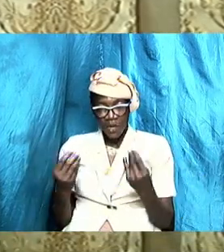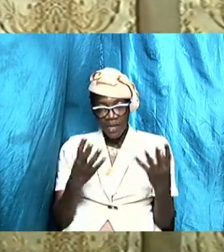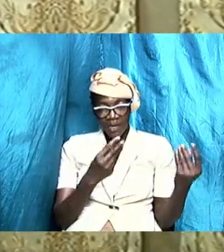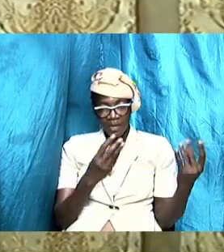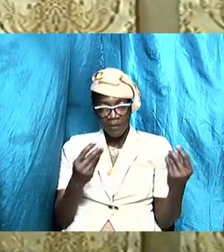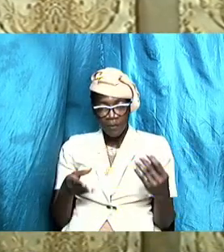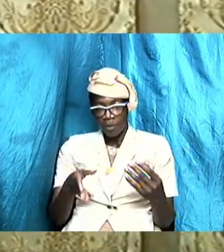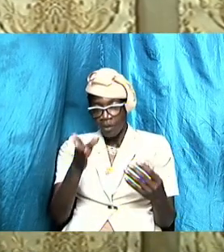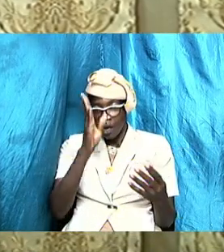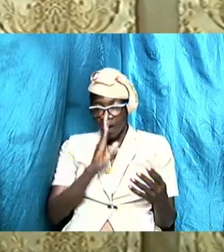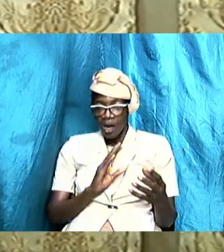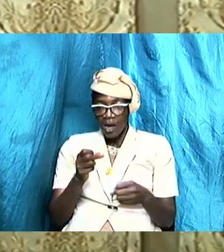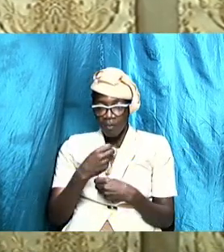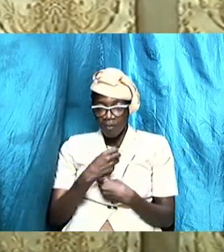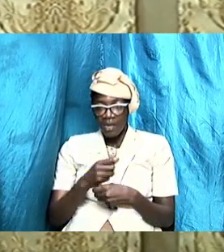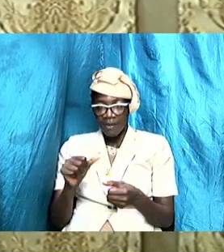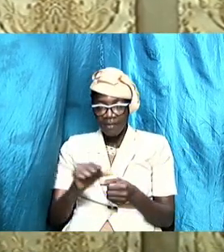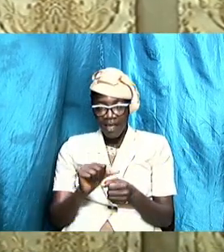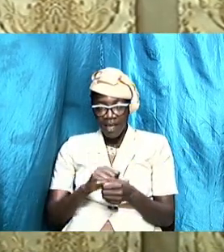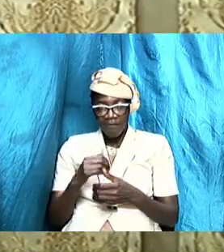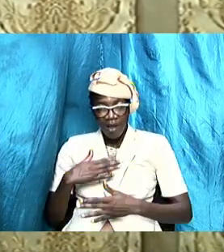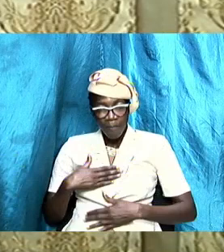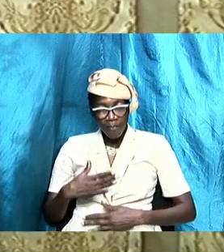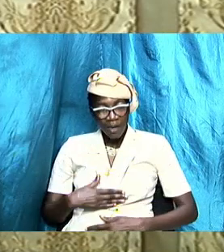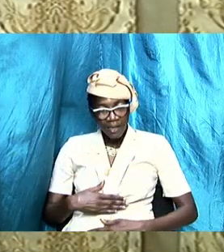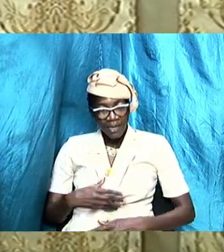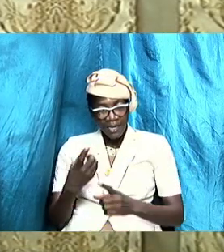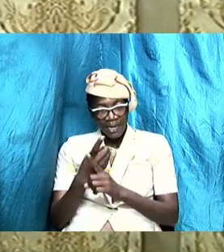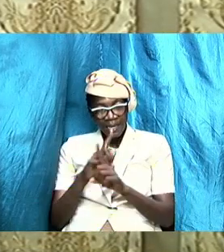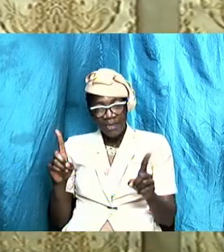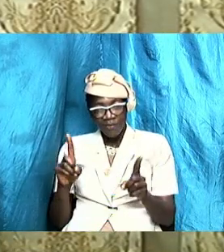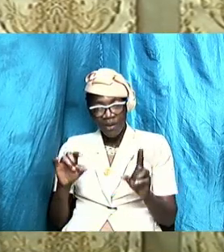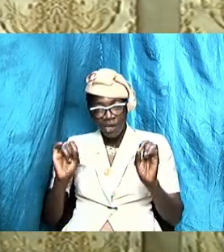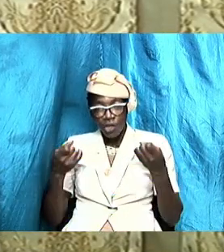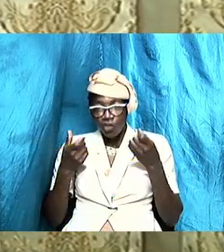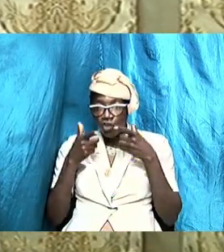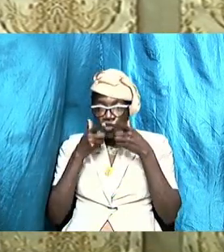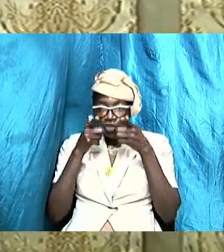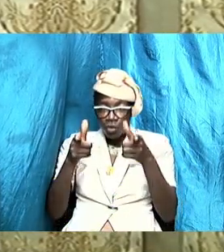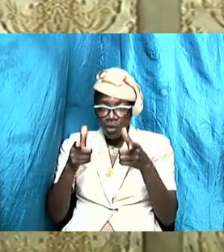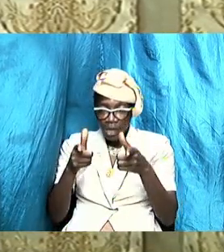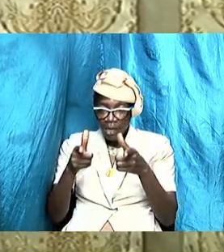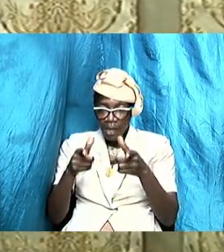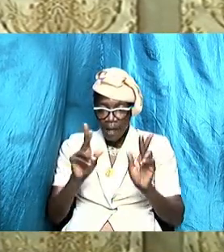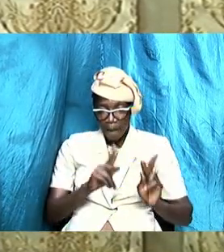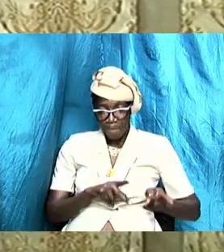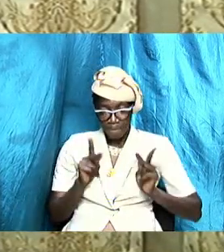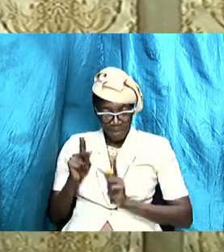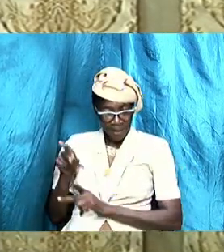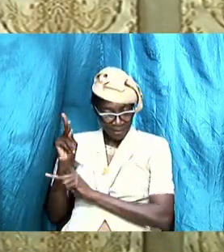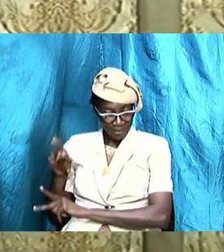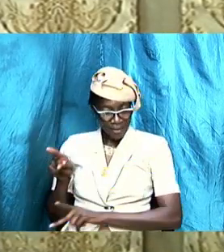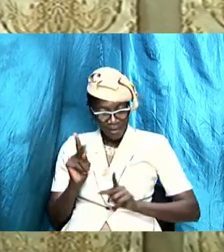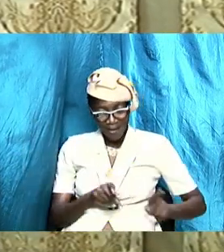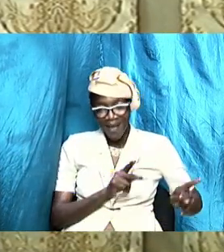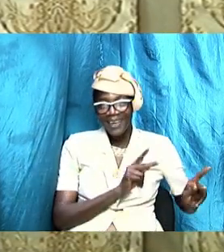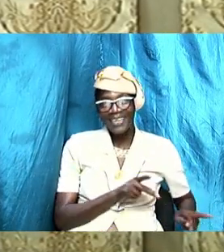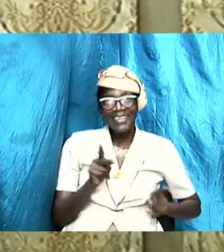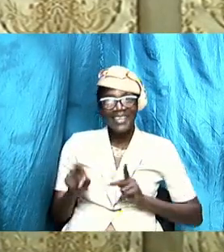makes everybody different just look at the type of personalities around variety